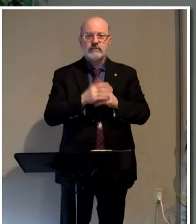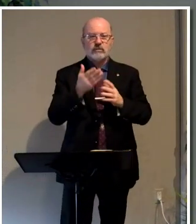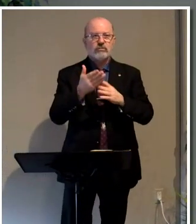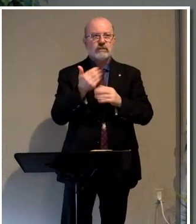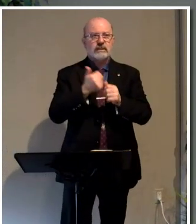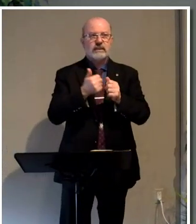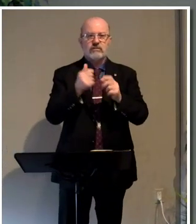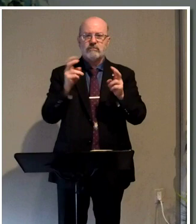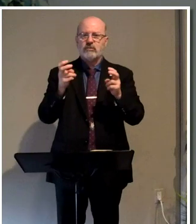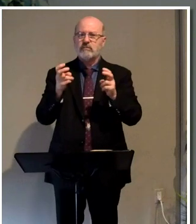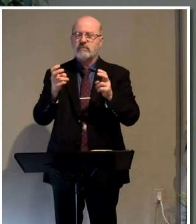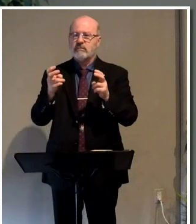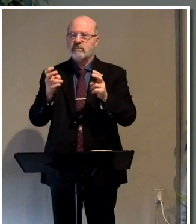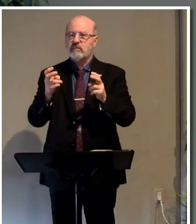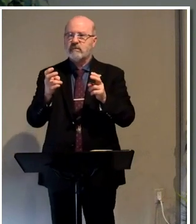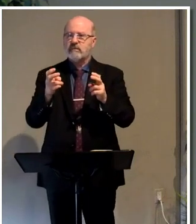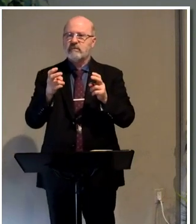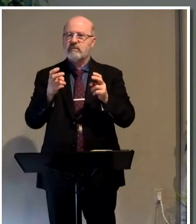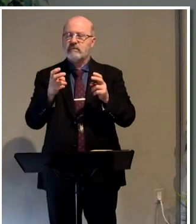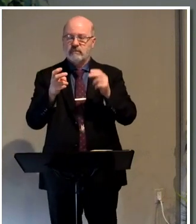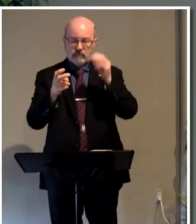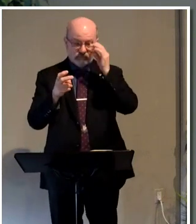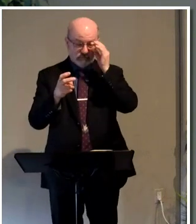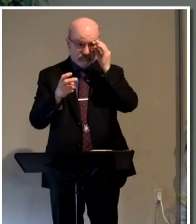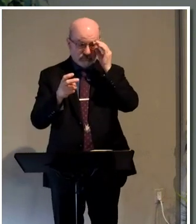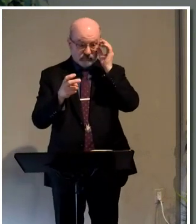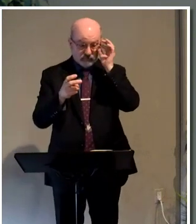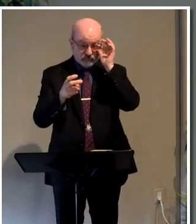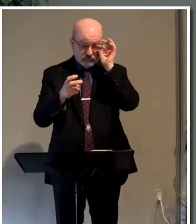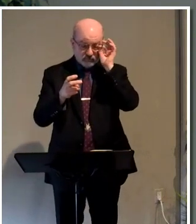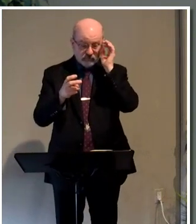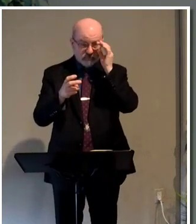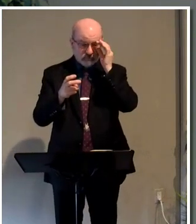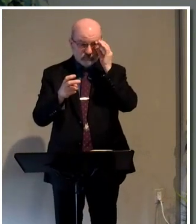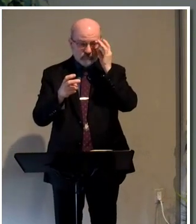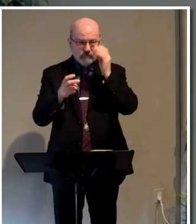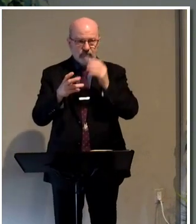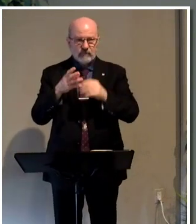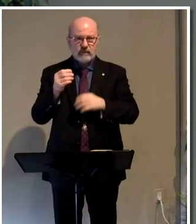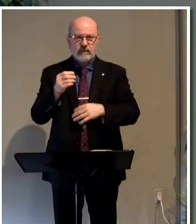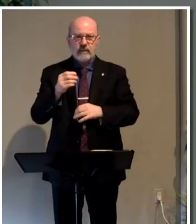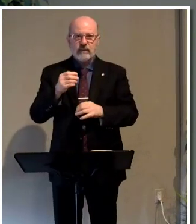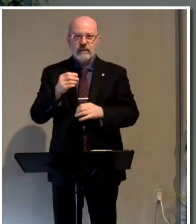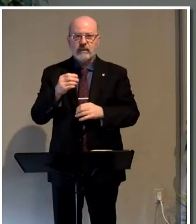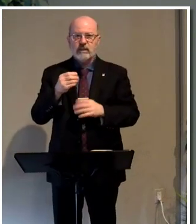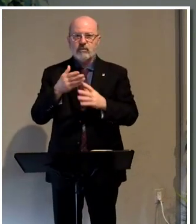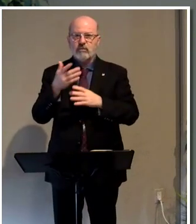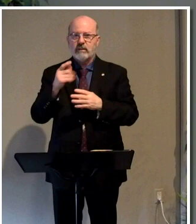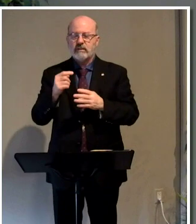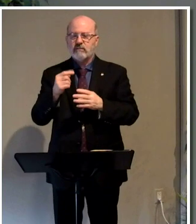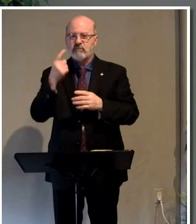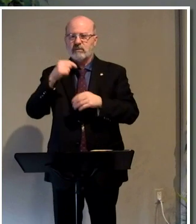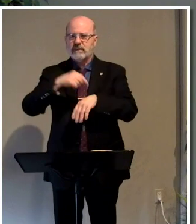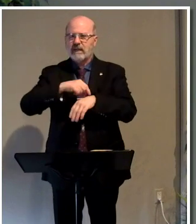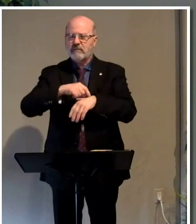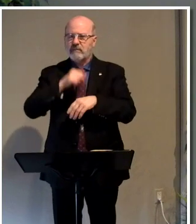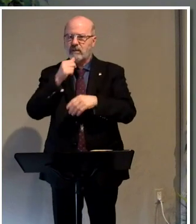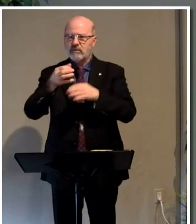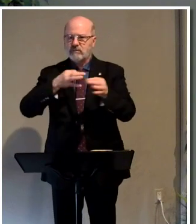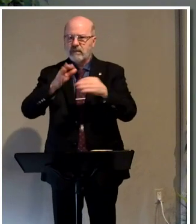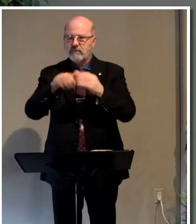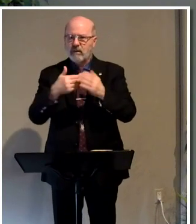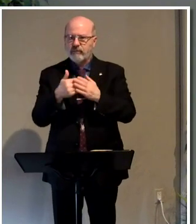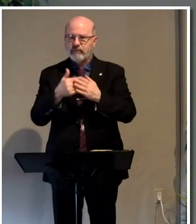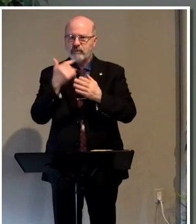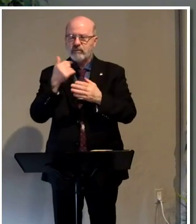each of those terms in the unrevised version of this sermon. I do go through those. But for sake of time, I'm not going to. Just